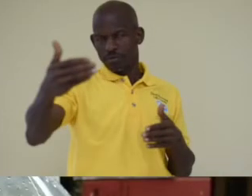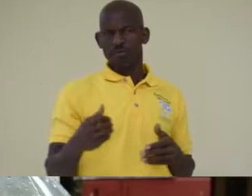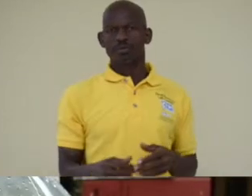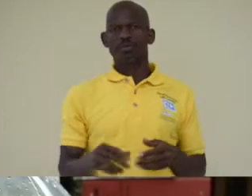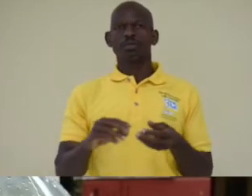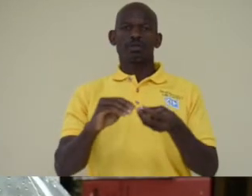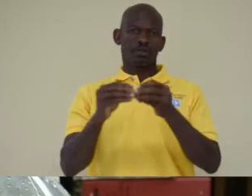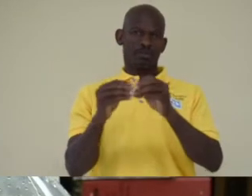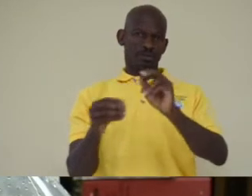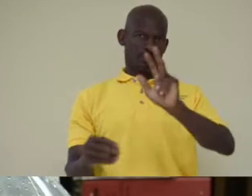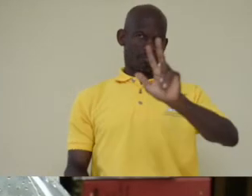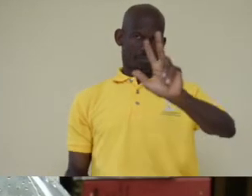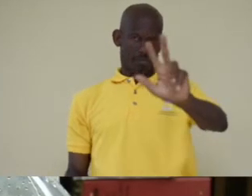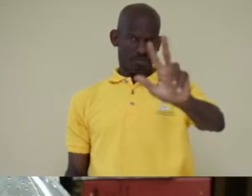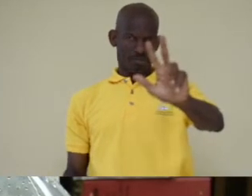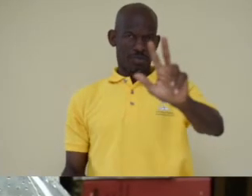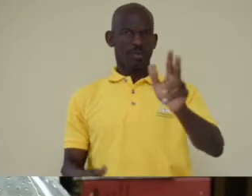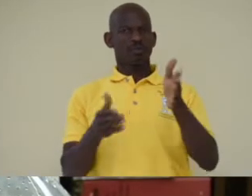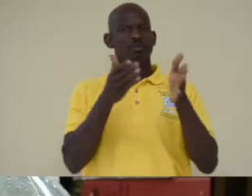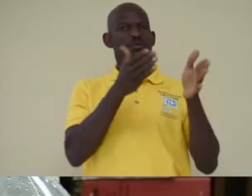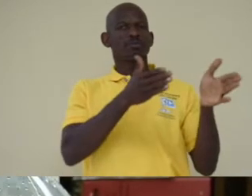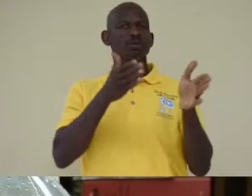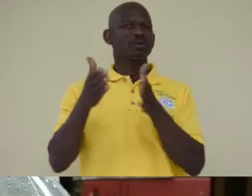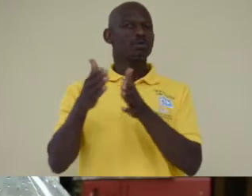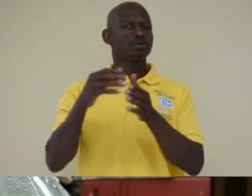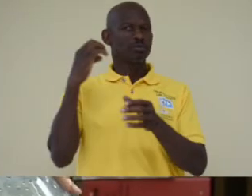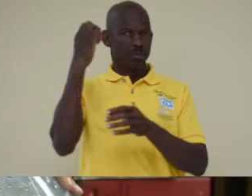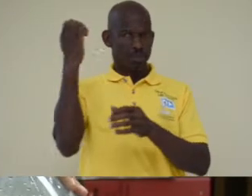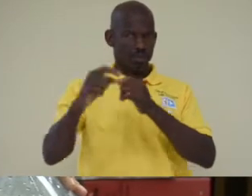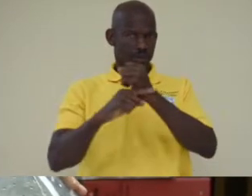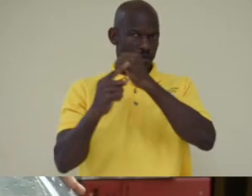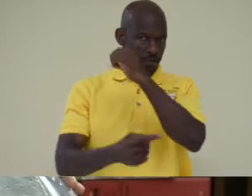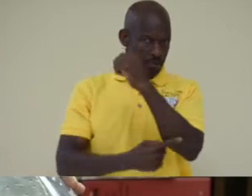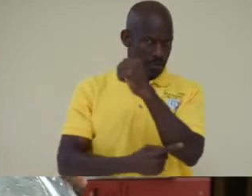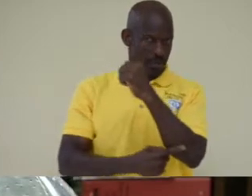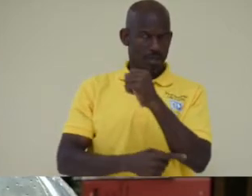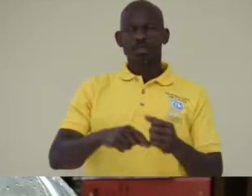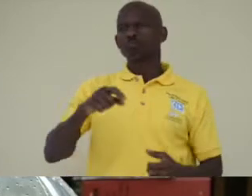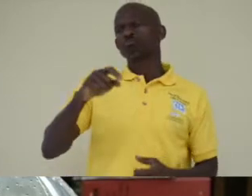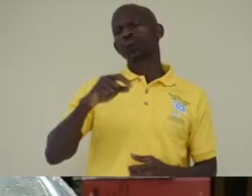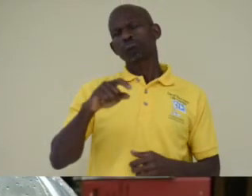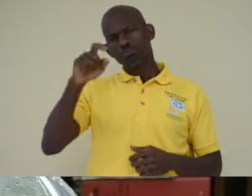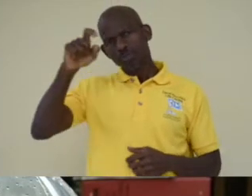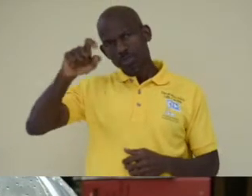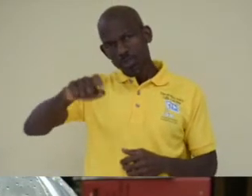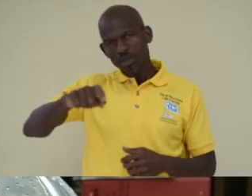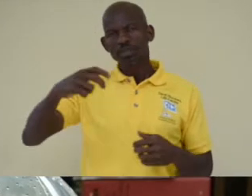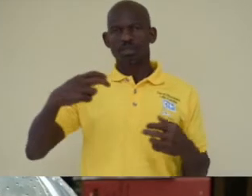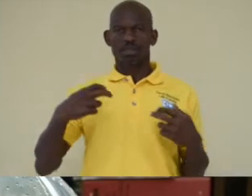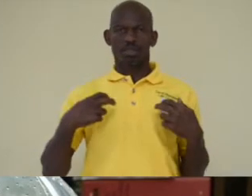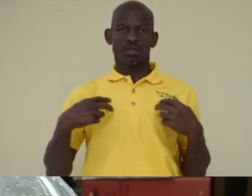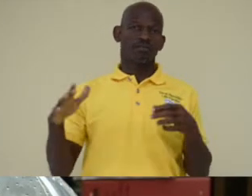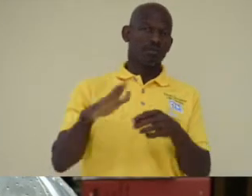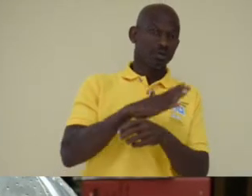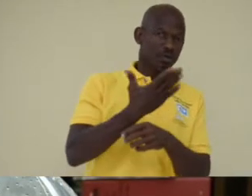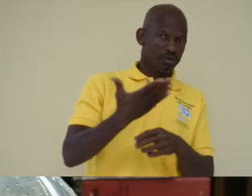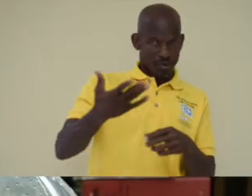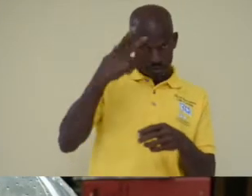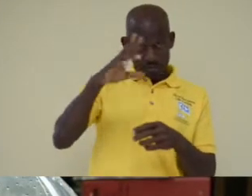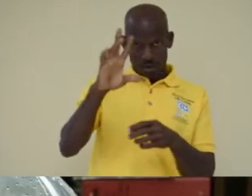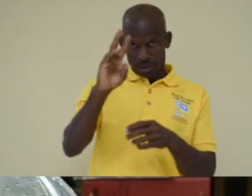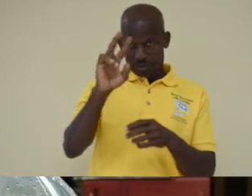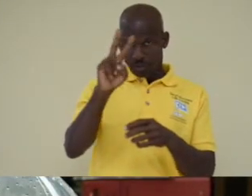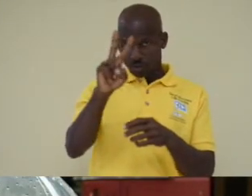Step 3. Prepare disaster kits. Disaster agencies recommend that citizens have enough supplies for